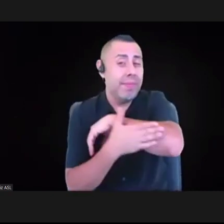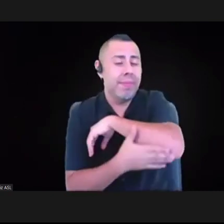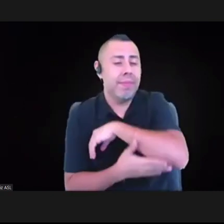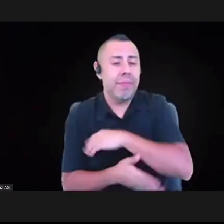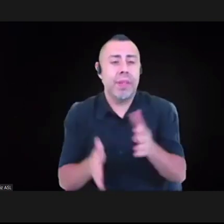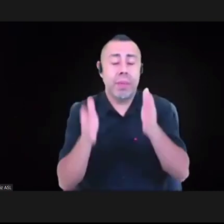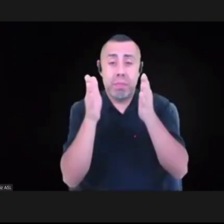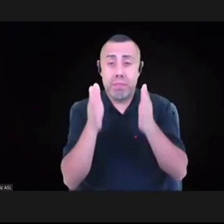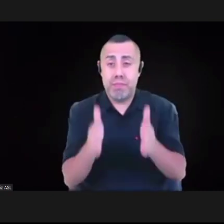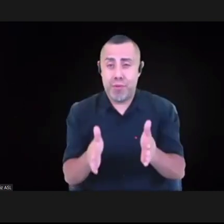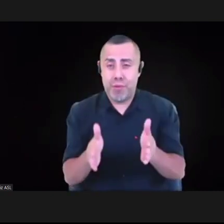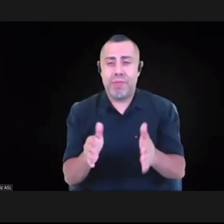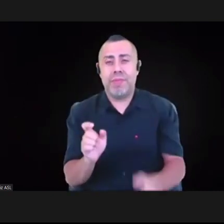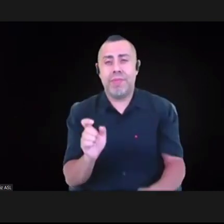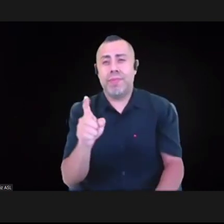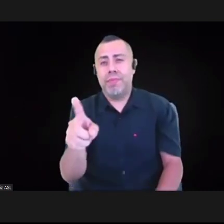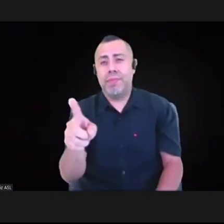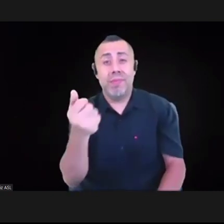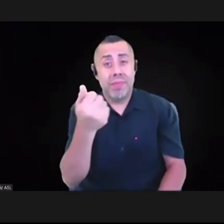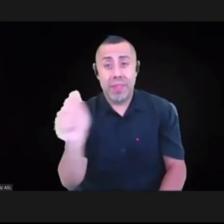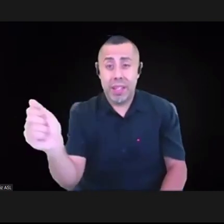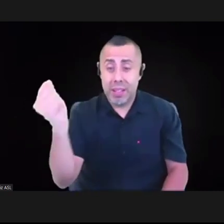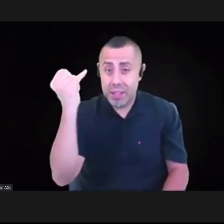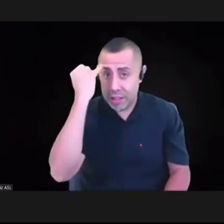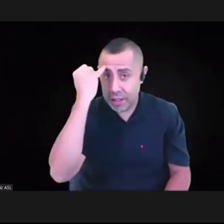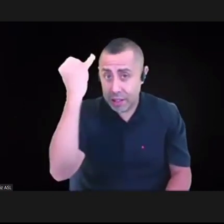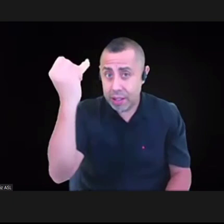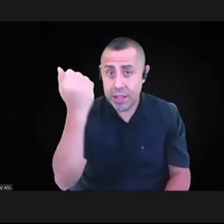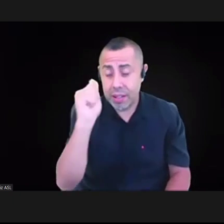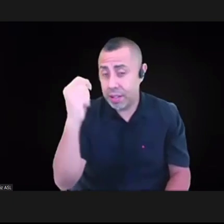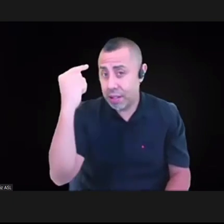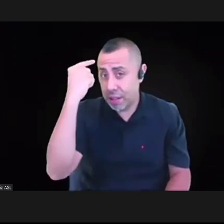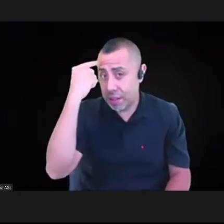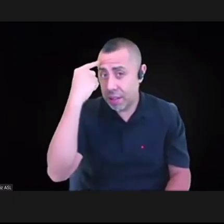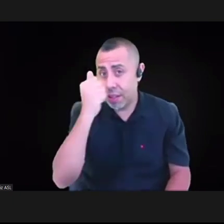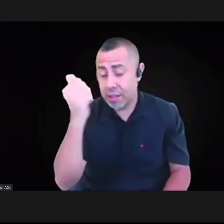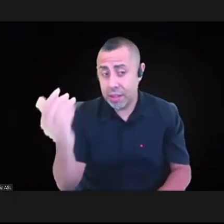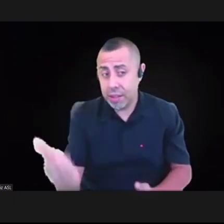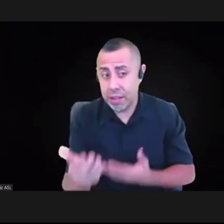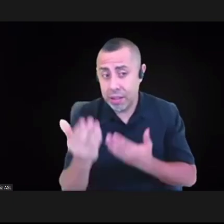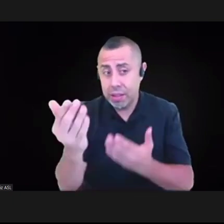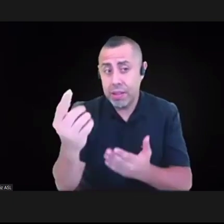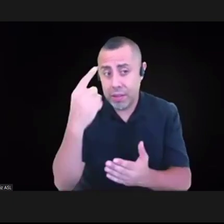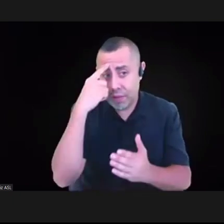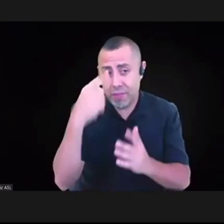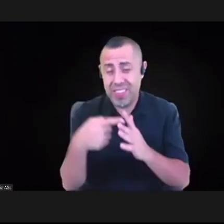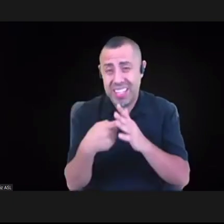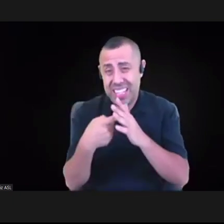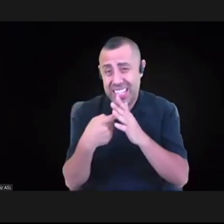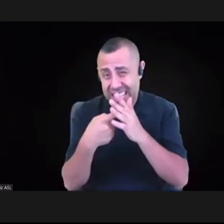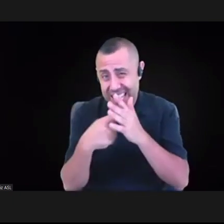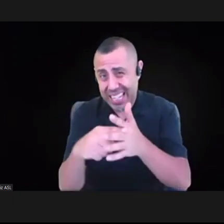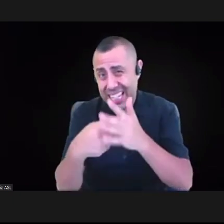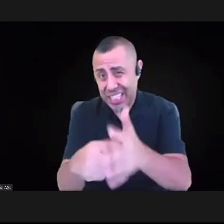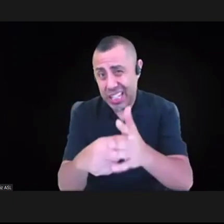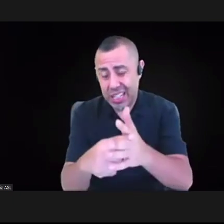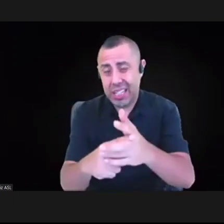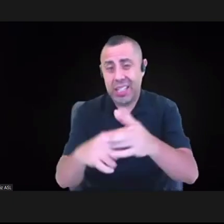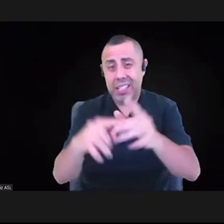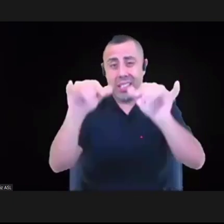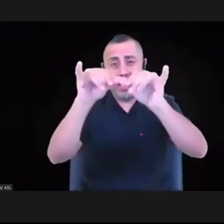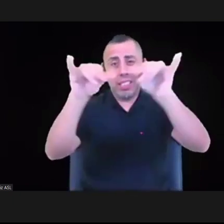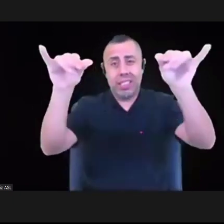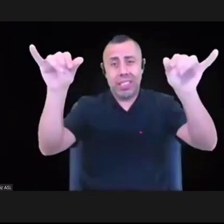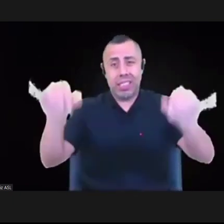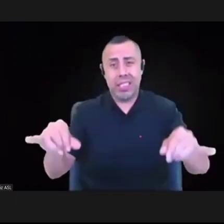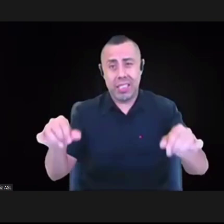thoughts or suggestions on initiating and implementing these structural or systemic changes in rural areas? Are there key differences